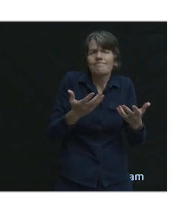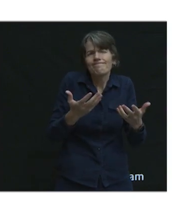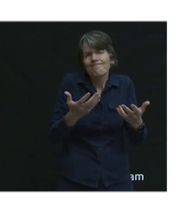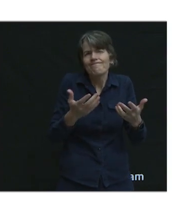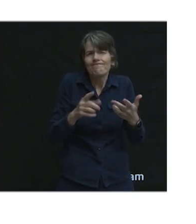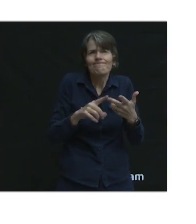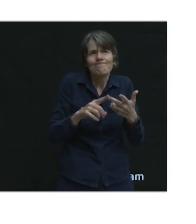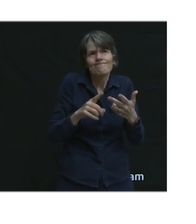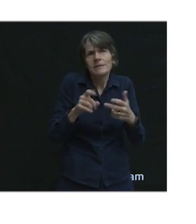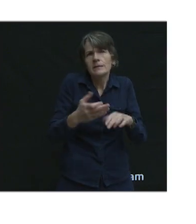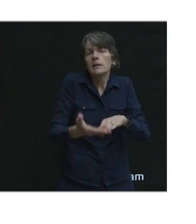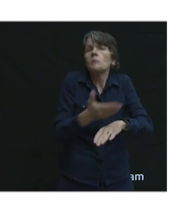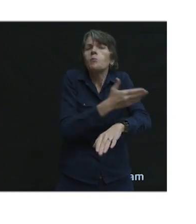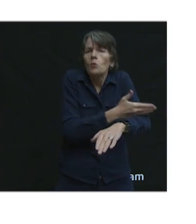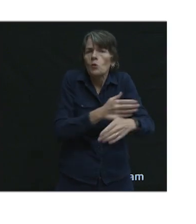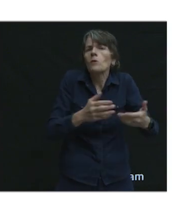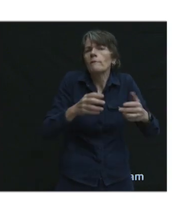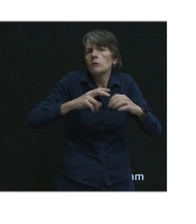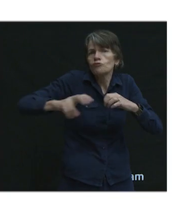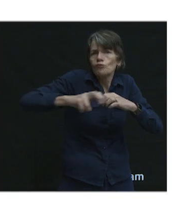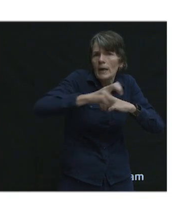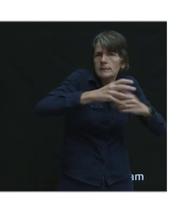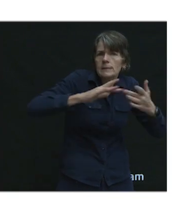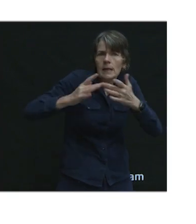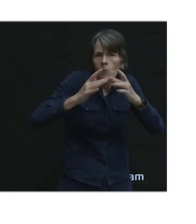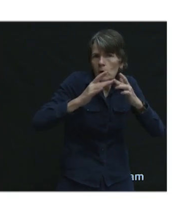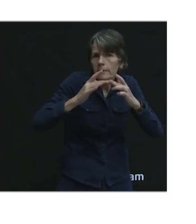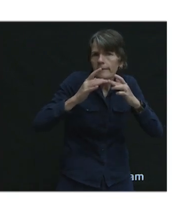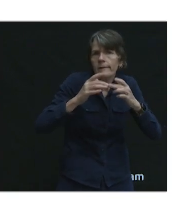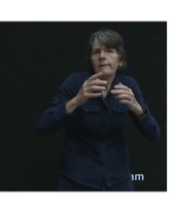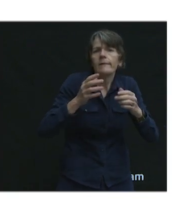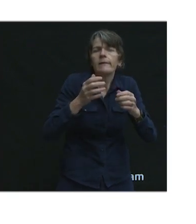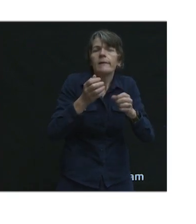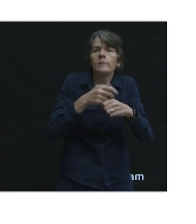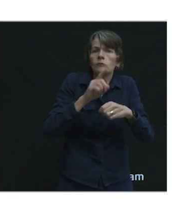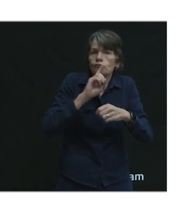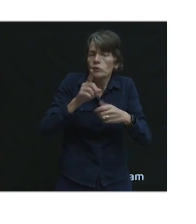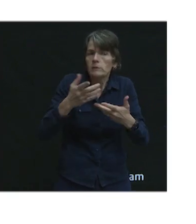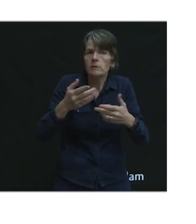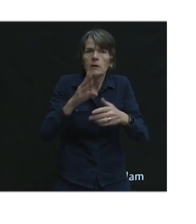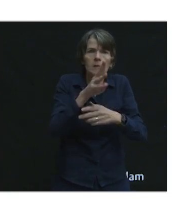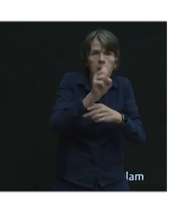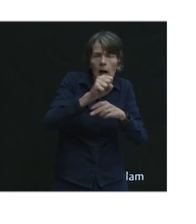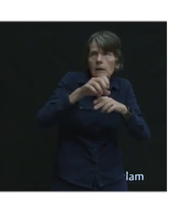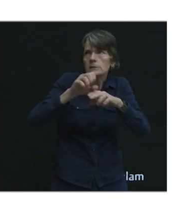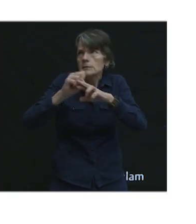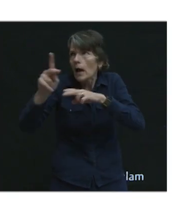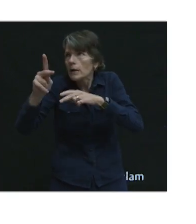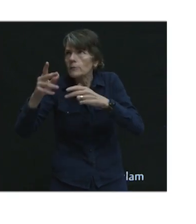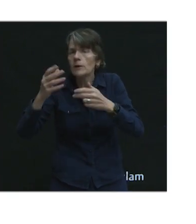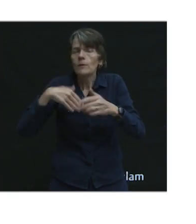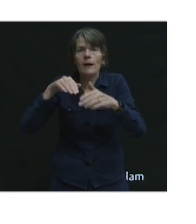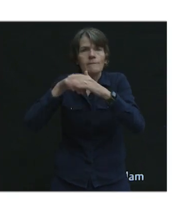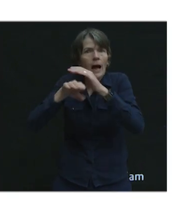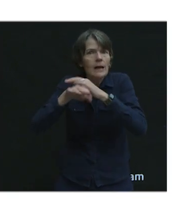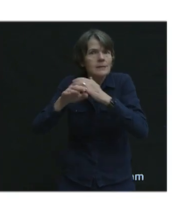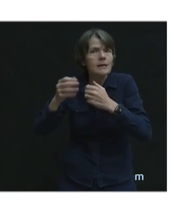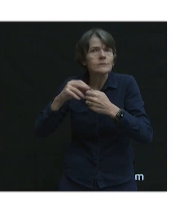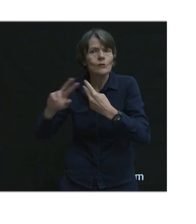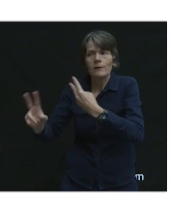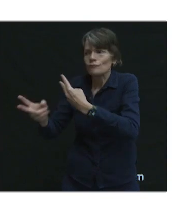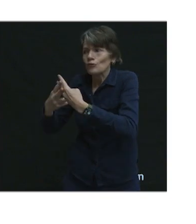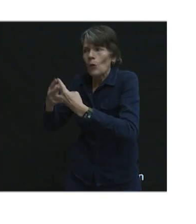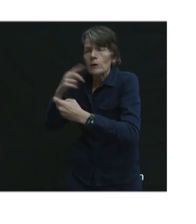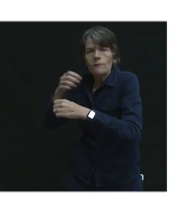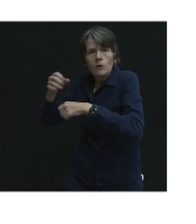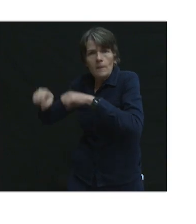an improved transit network, making sure that those trends, that there's access and storage for cycling and walking, or